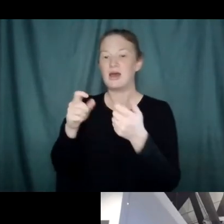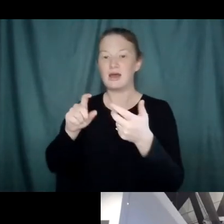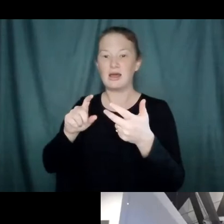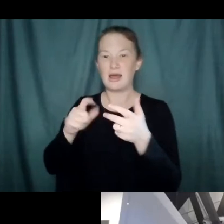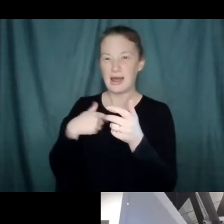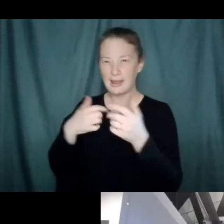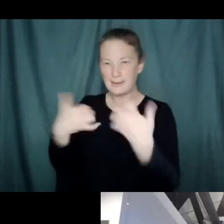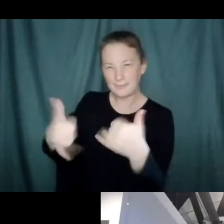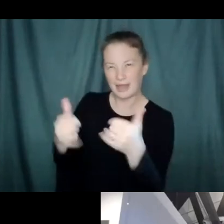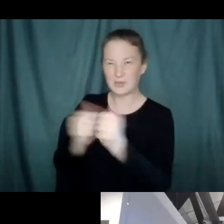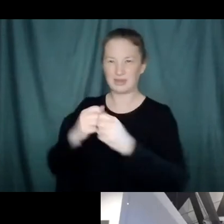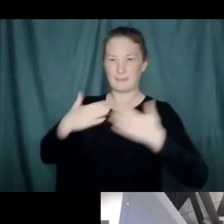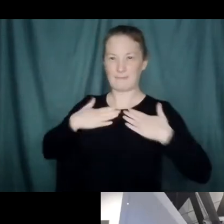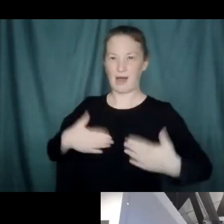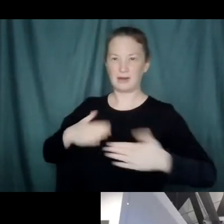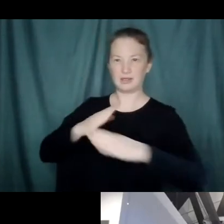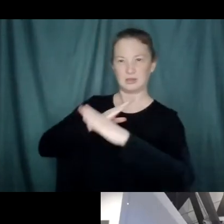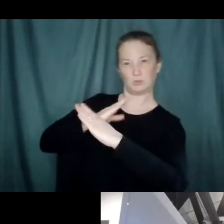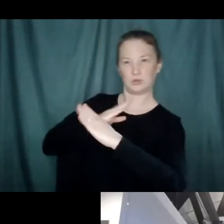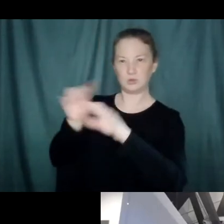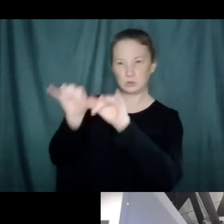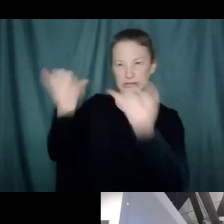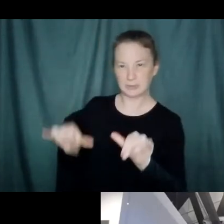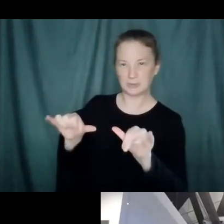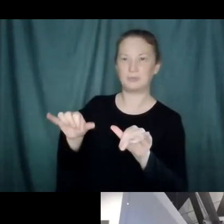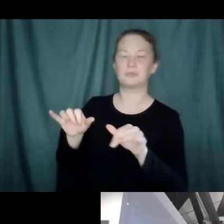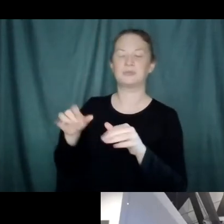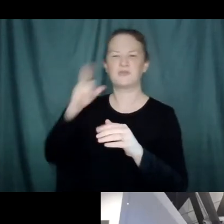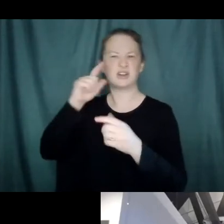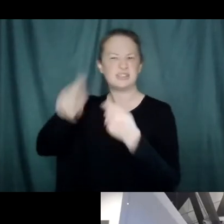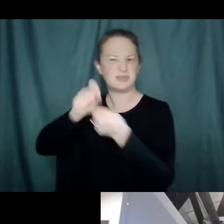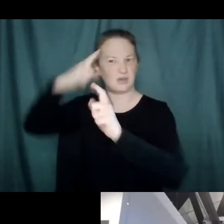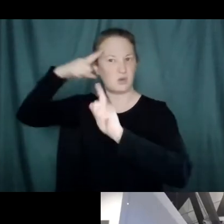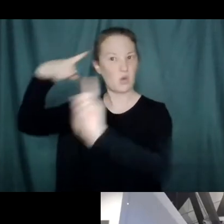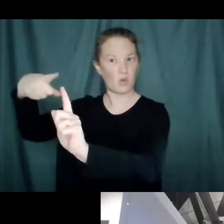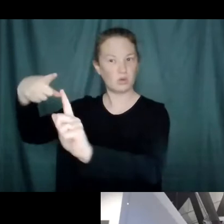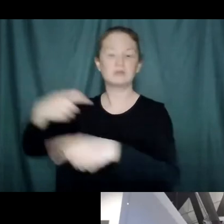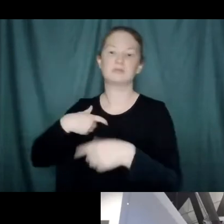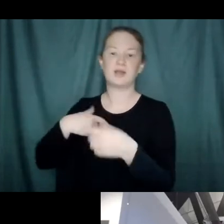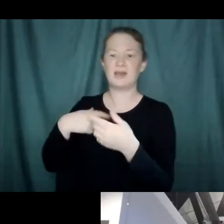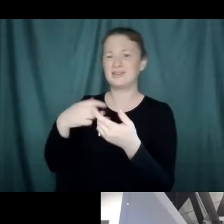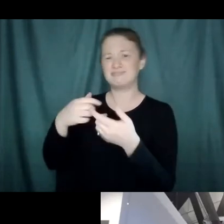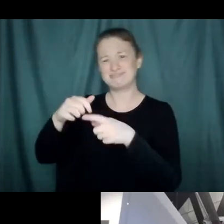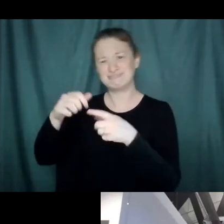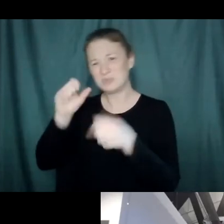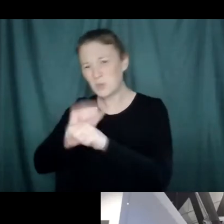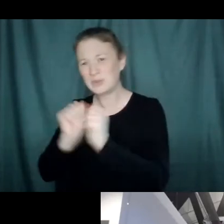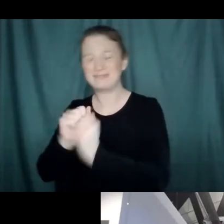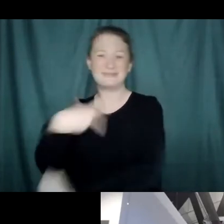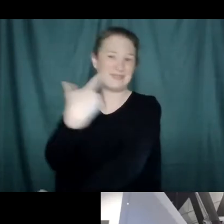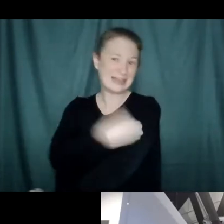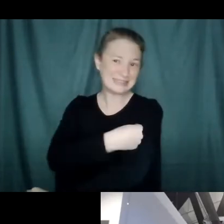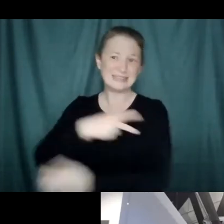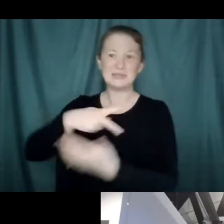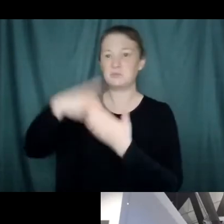system to get the desired output. So I've worked on vaccine projects. I've worked on transplantation